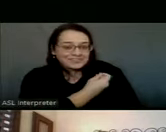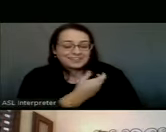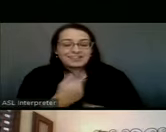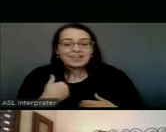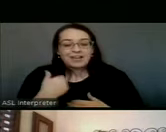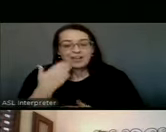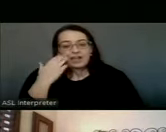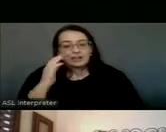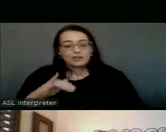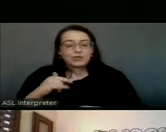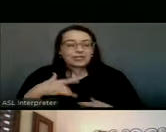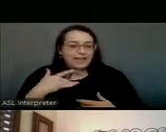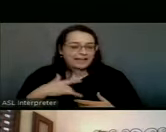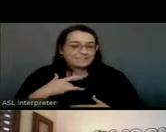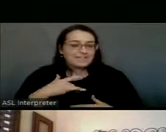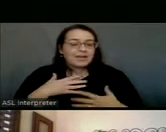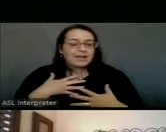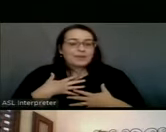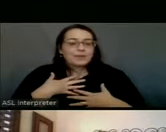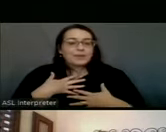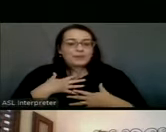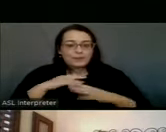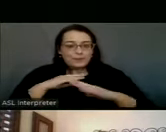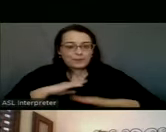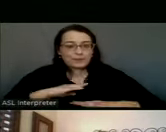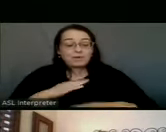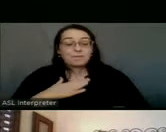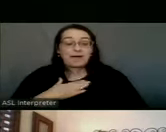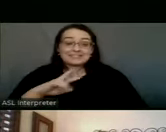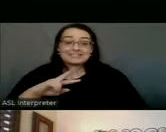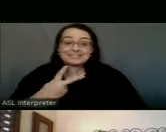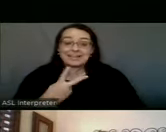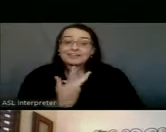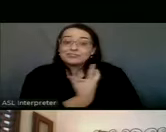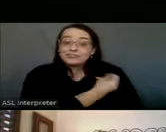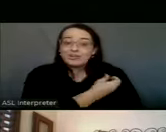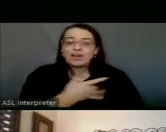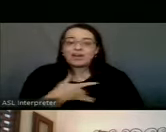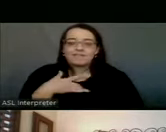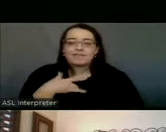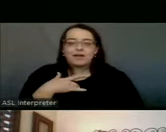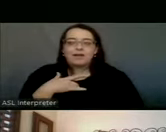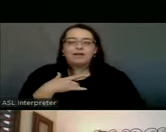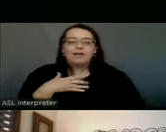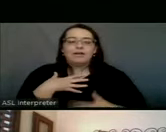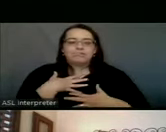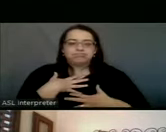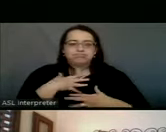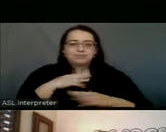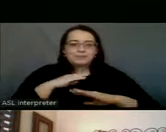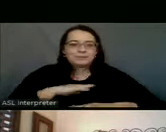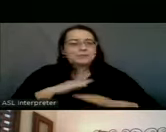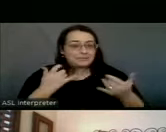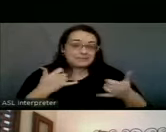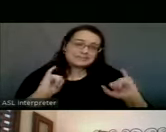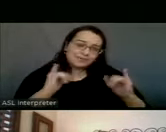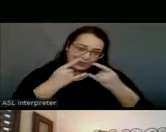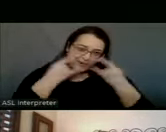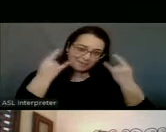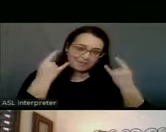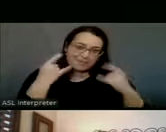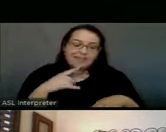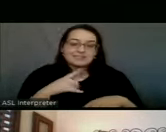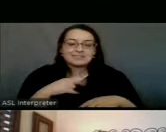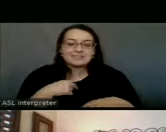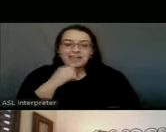I know I breathed a kind of a sigh of relief whenever I received my second dose. Um, so, um, I'm still going to wear my mask. Um, I